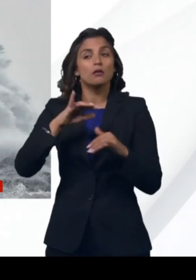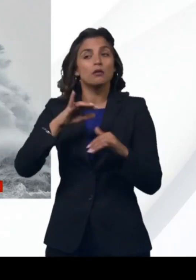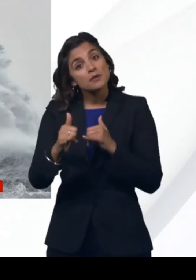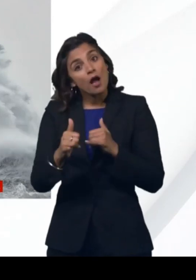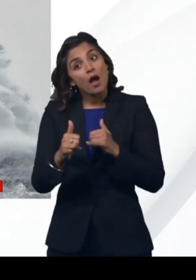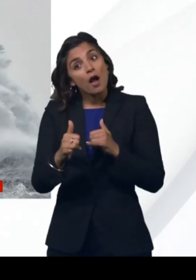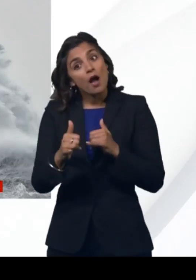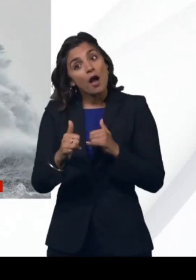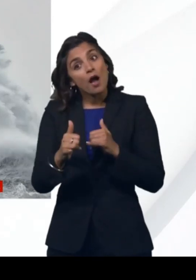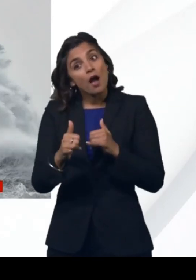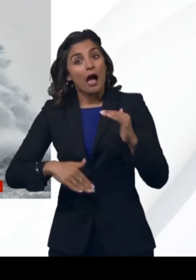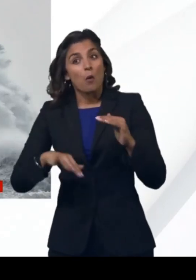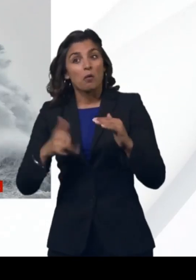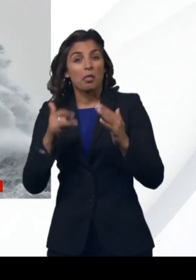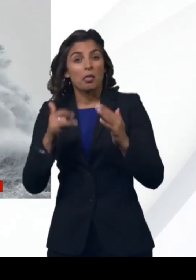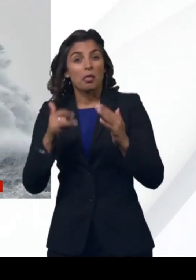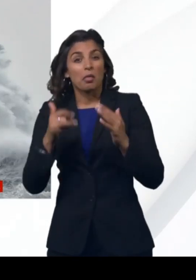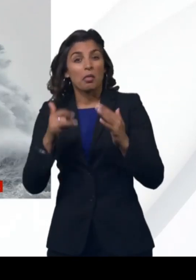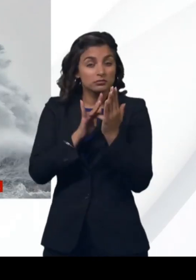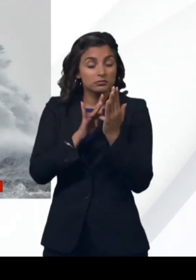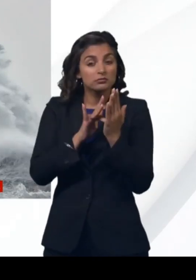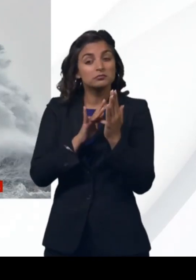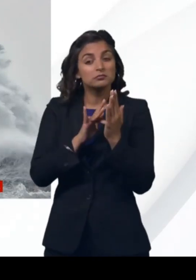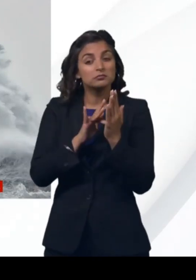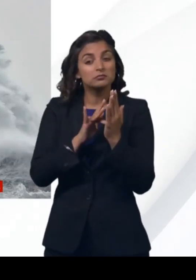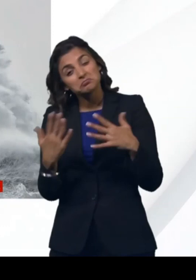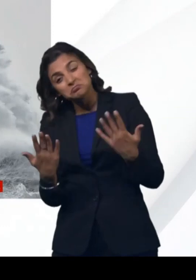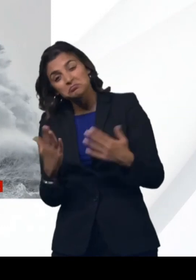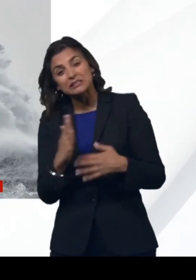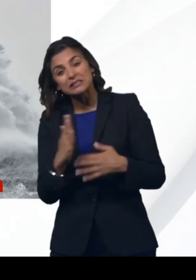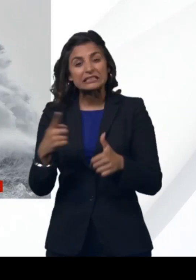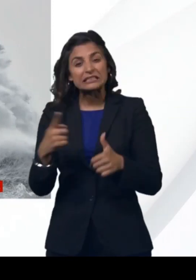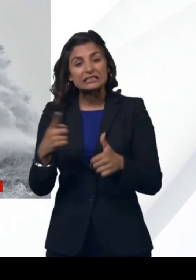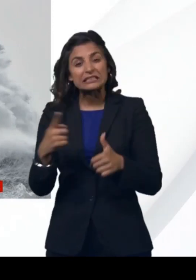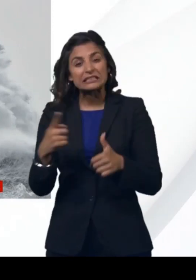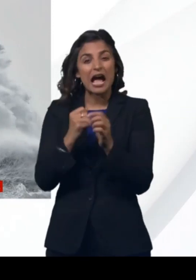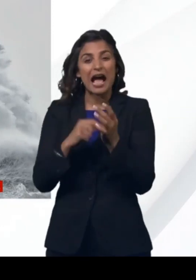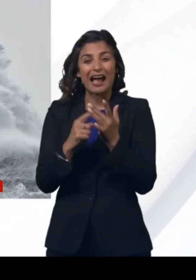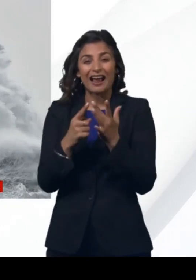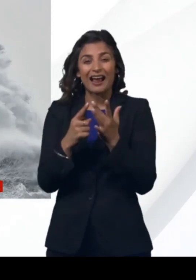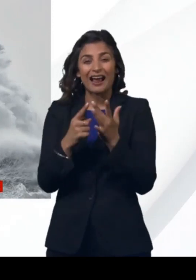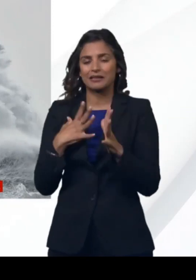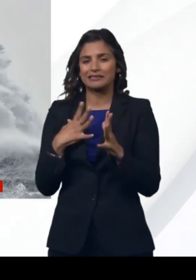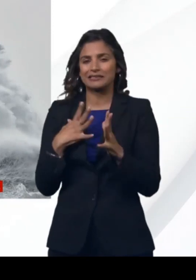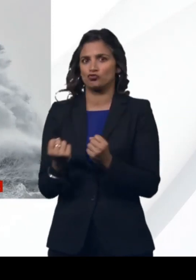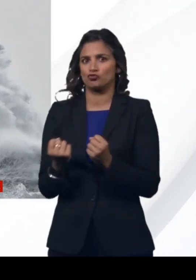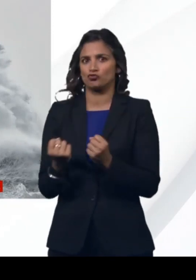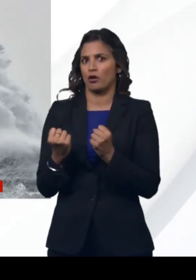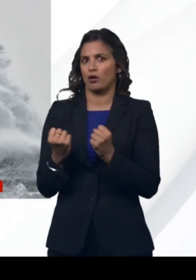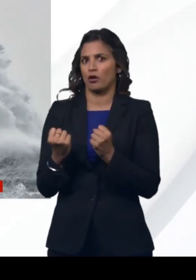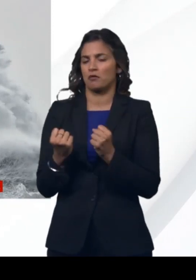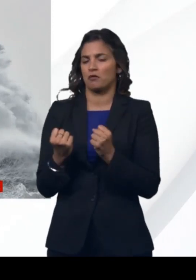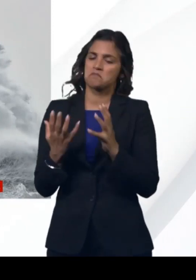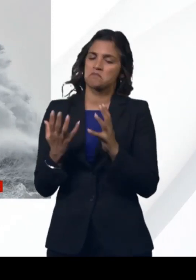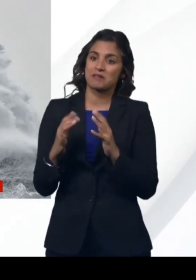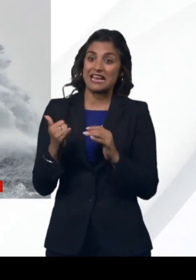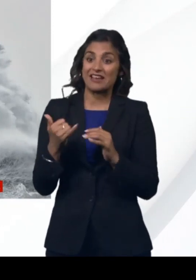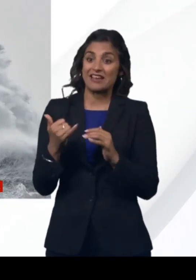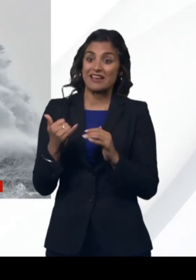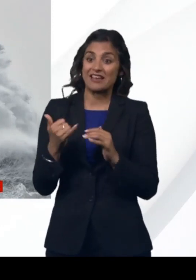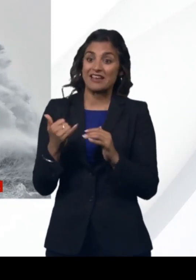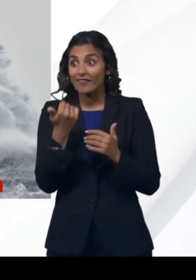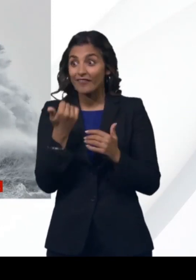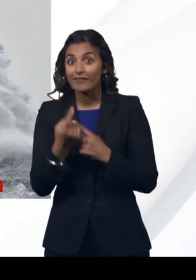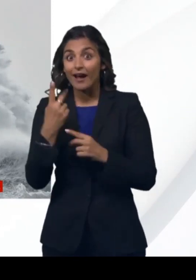south. say the Midlands, East Anglia, parts of Wales too. But they need to be particularly strong when that happens. We'll, of course, if I can, keep you